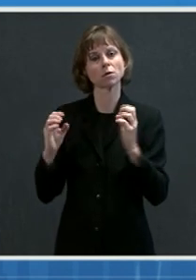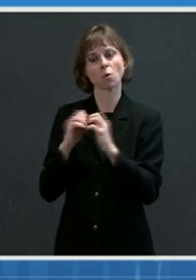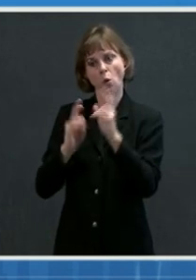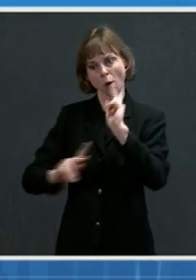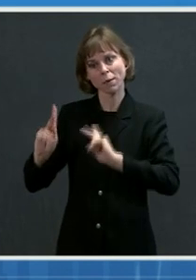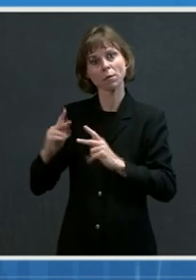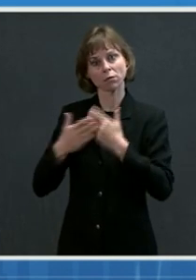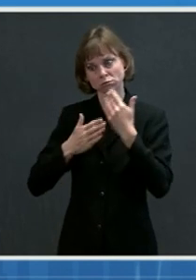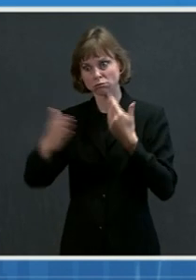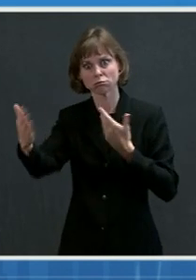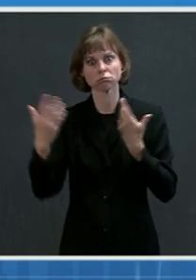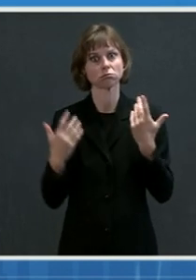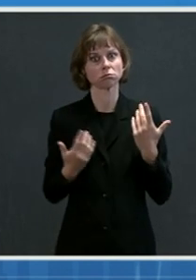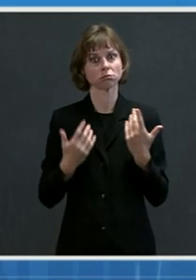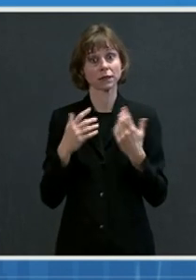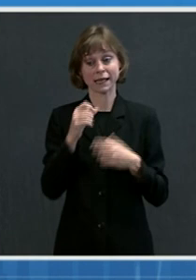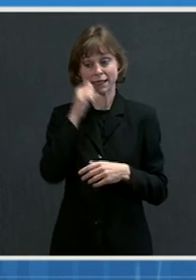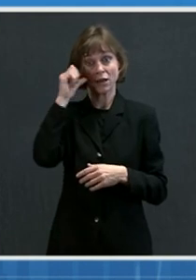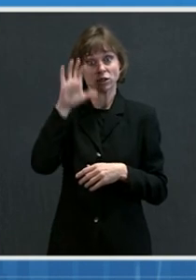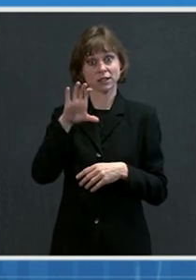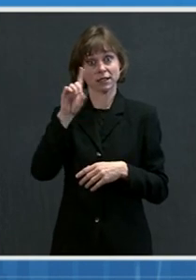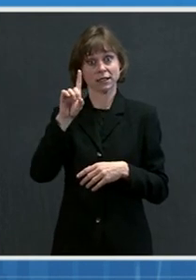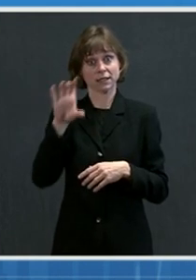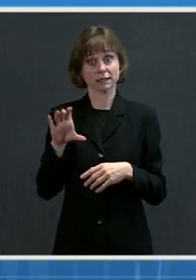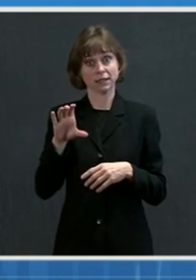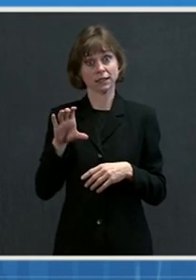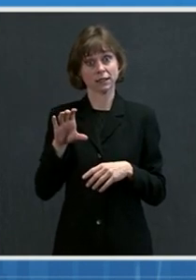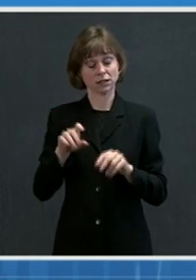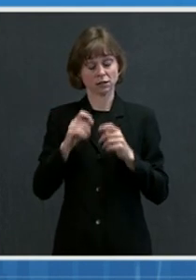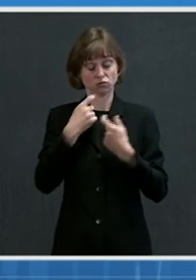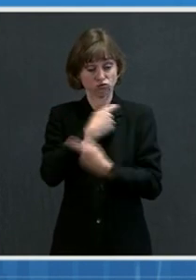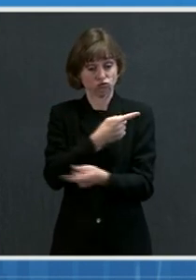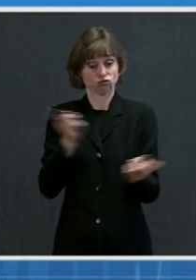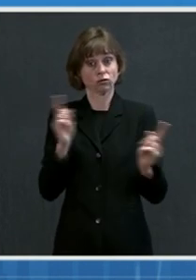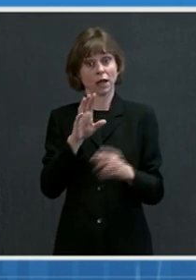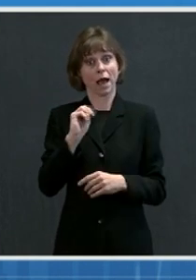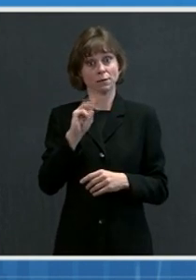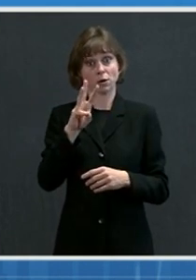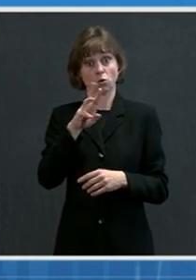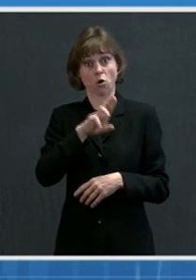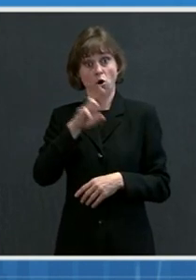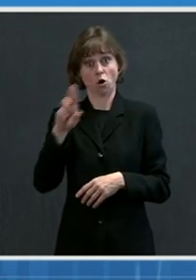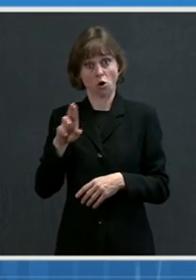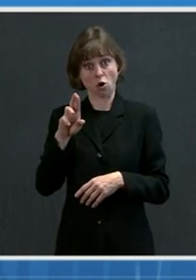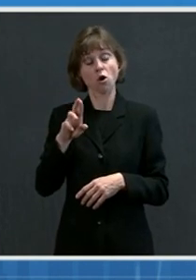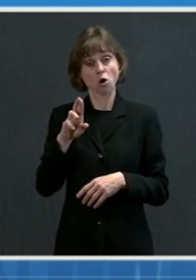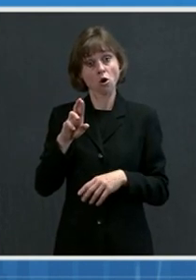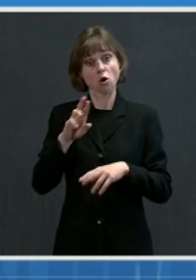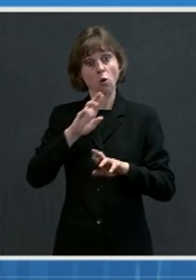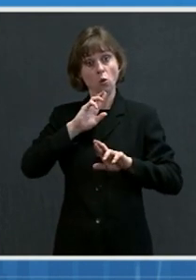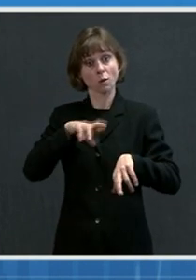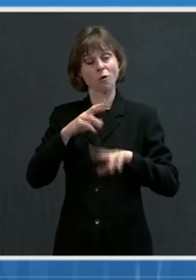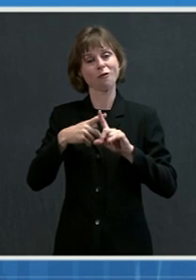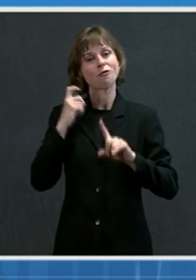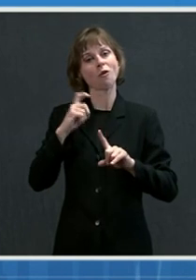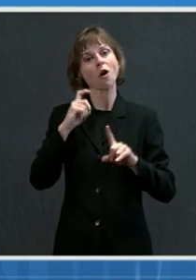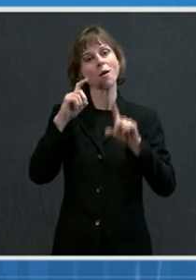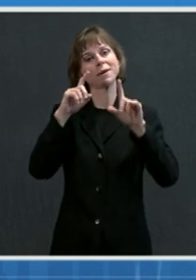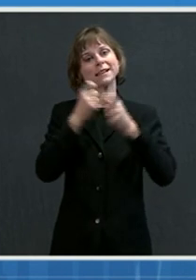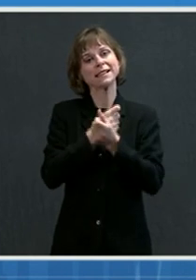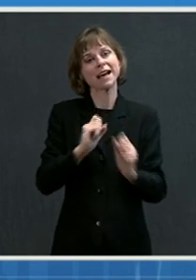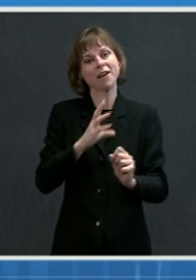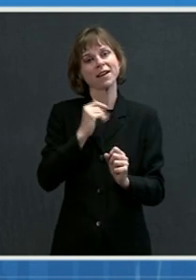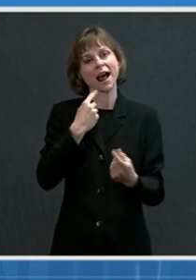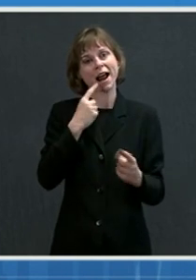Yesterday, CDC released an MMWR article detailing the clinical trial data on the demonstrated safety and efficacy